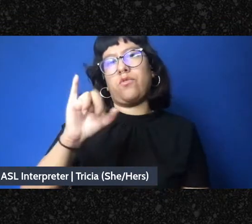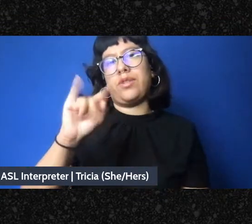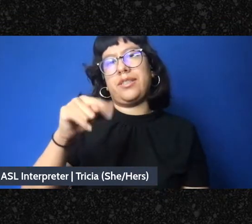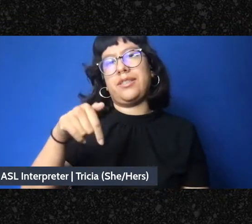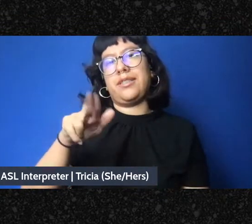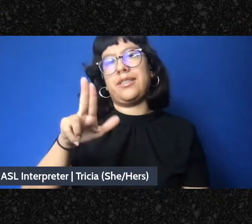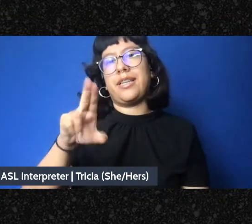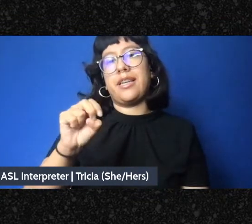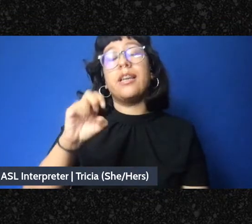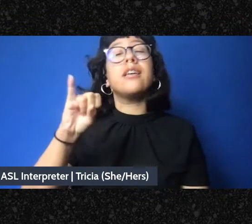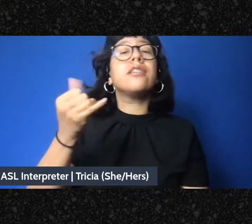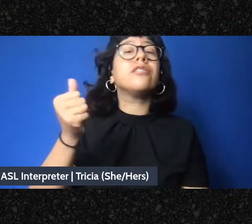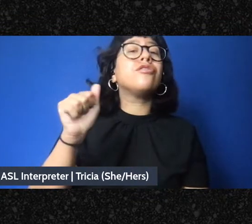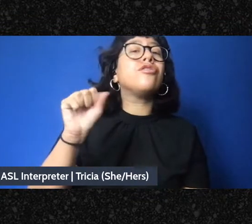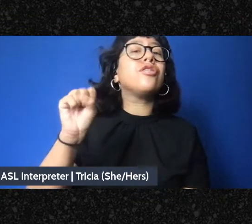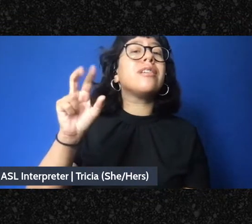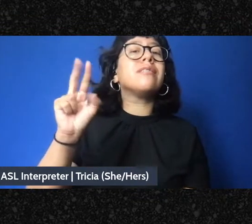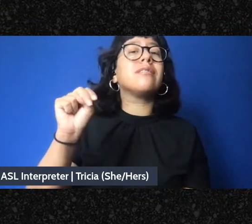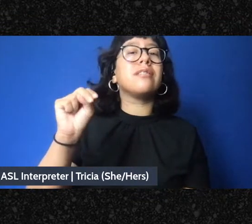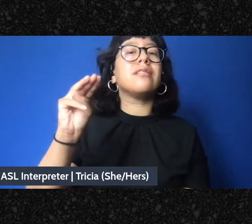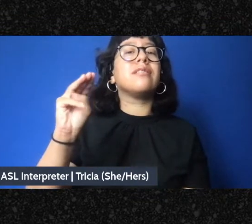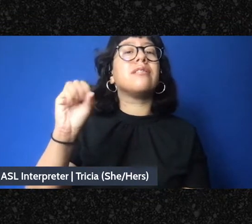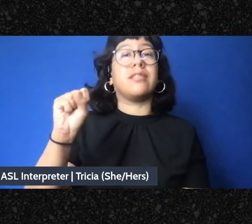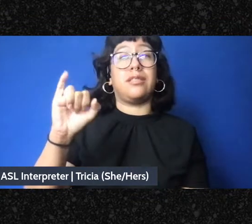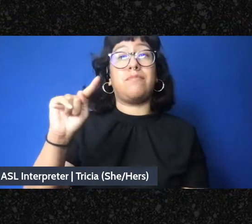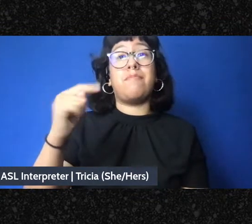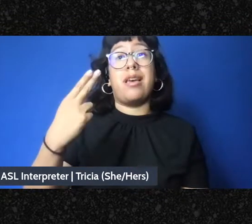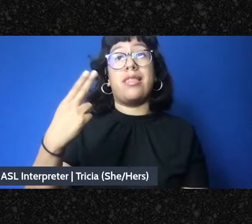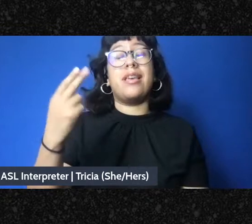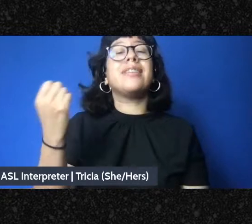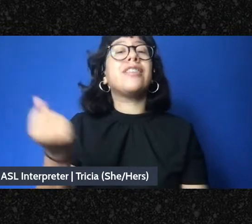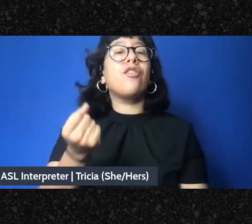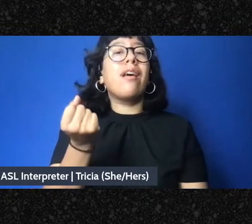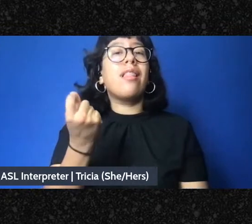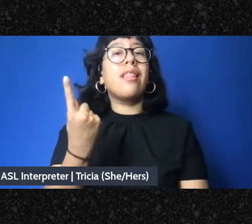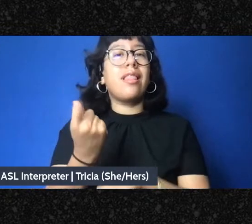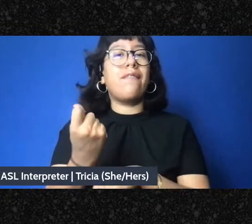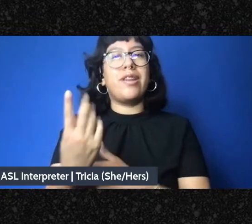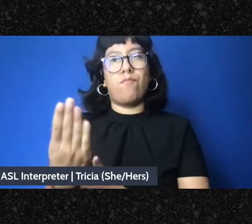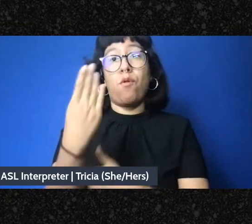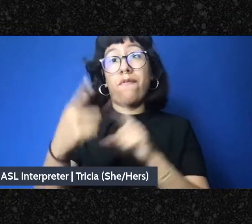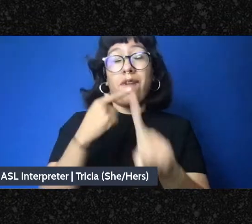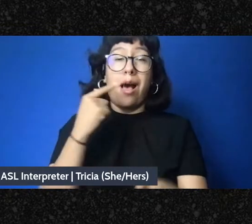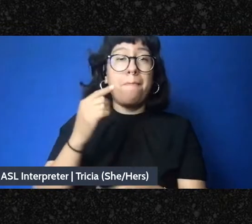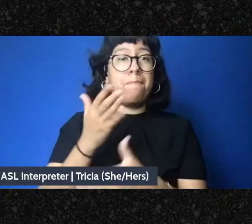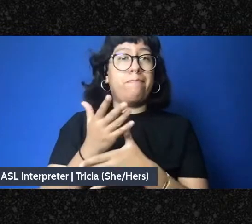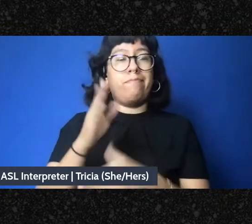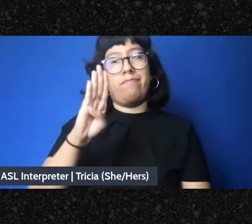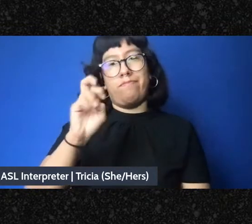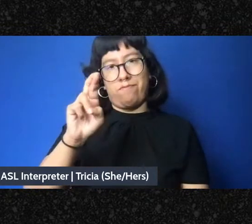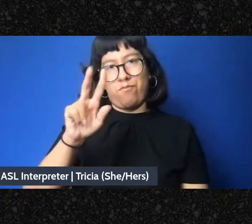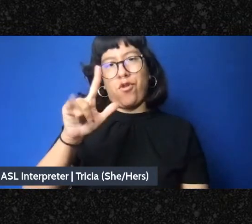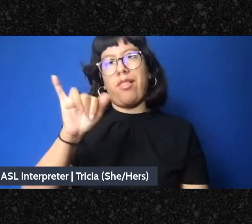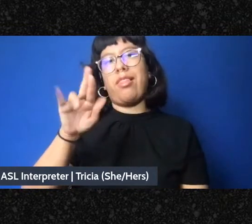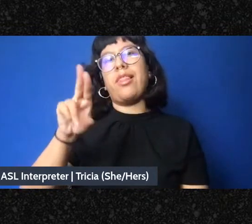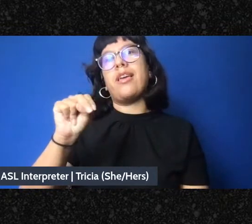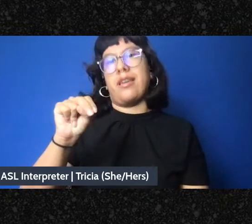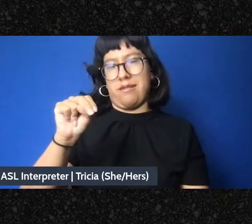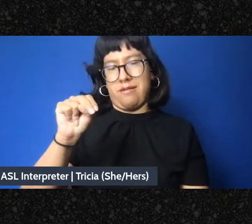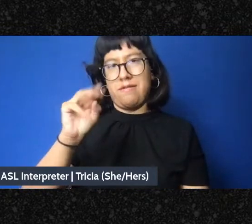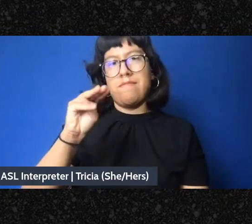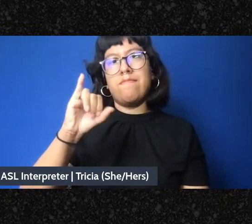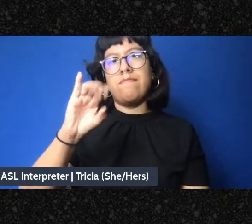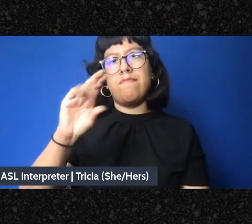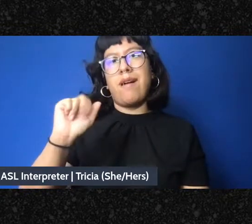On Saturday at 11 a.m., coming from Berlin, we have Michael Heinrich, who will give a talk on the political impact